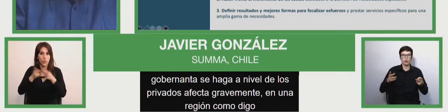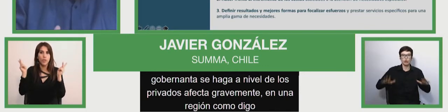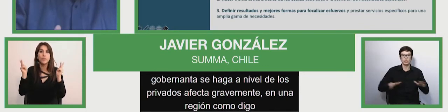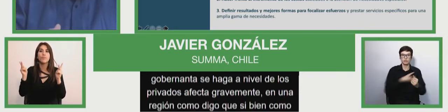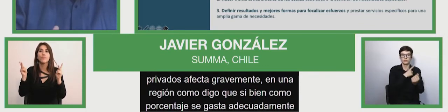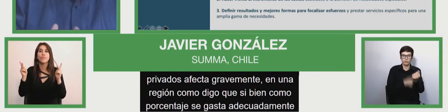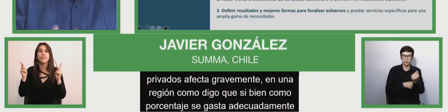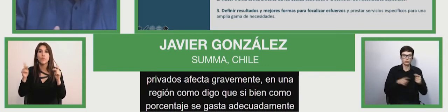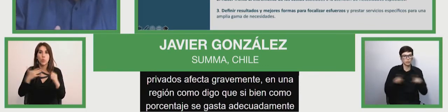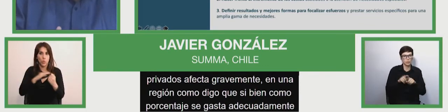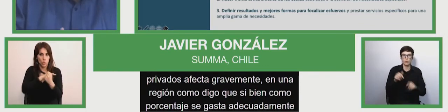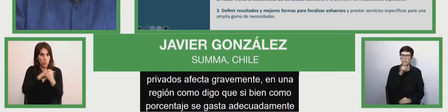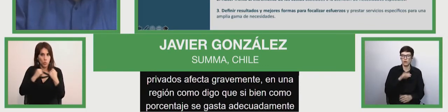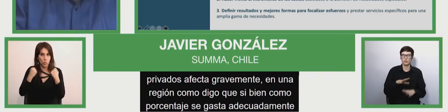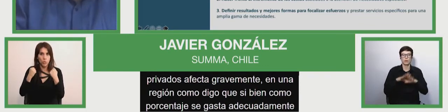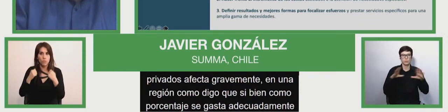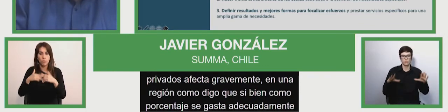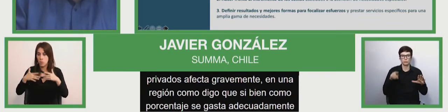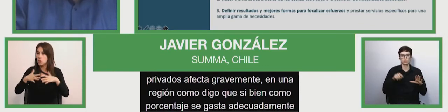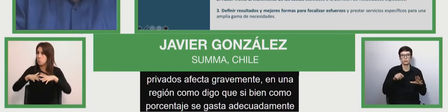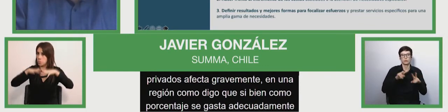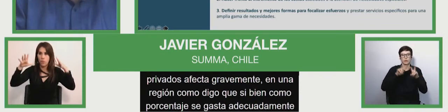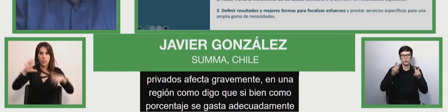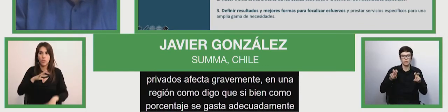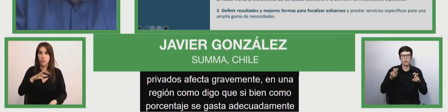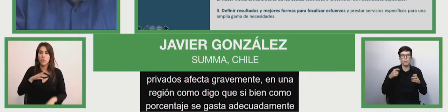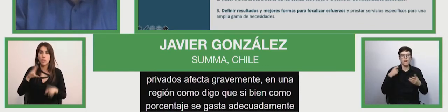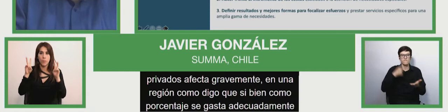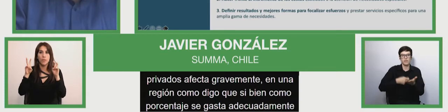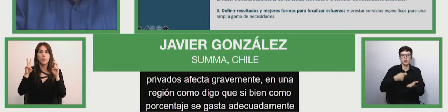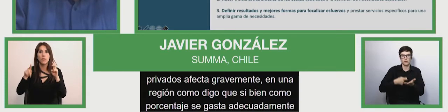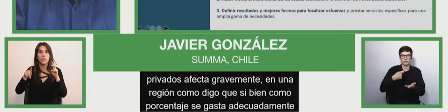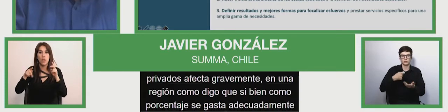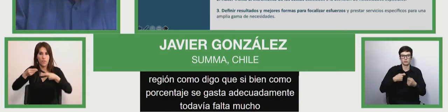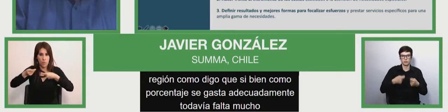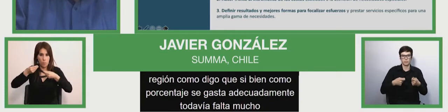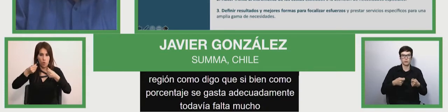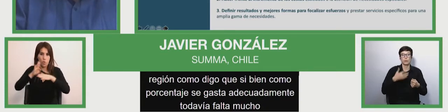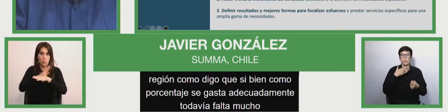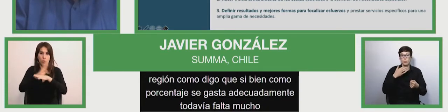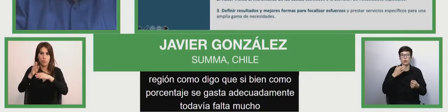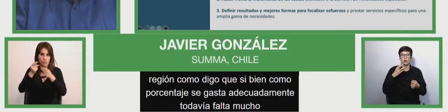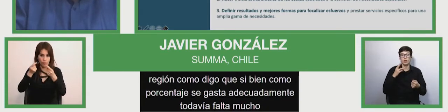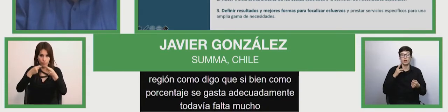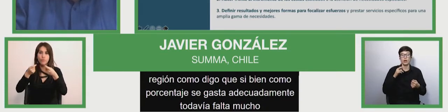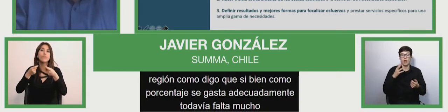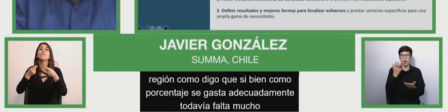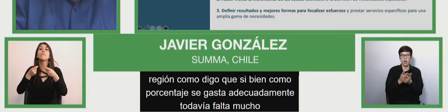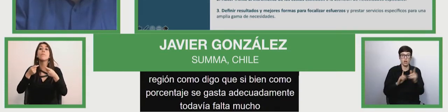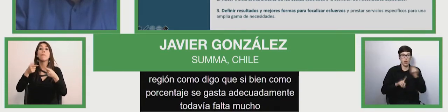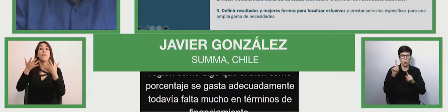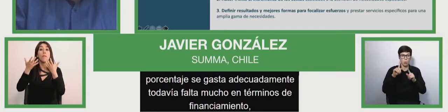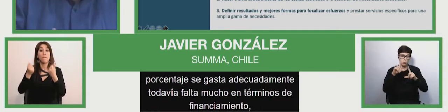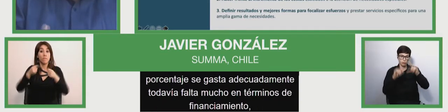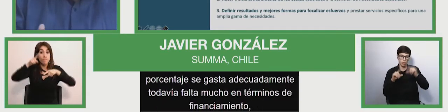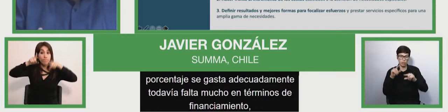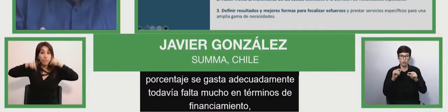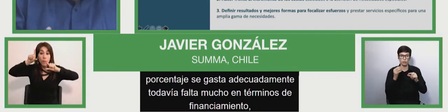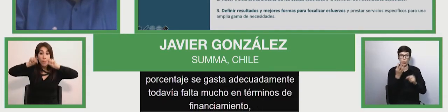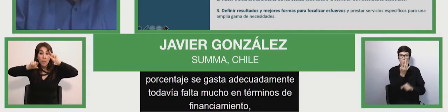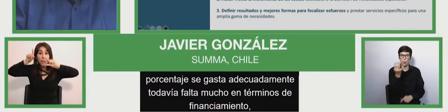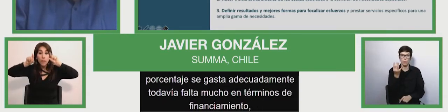lot to go in terms of funding. And there are some figures here that we've seen. For example, Jamaica,